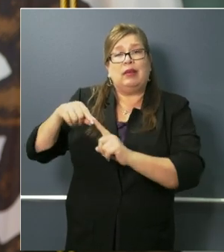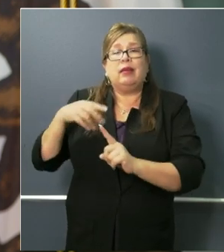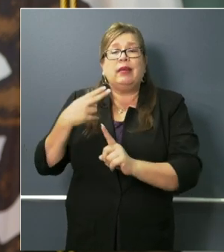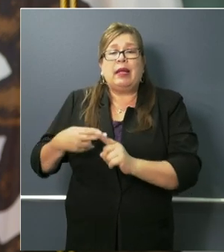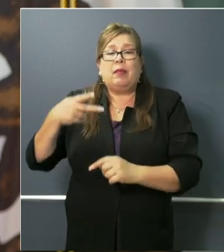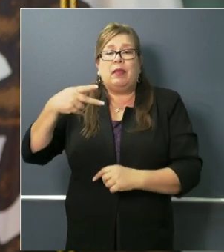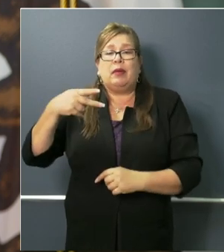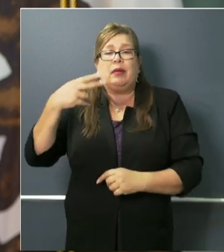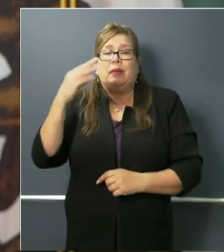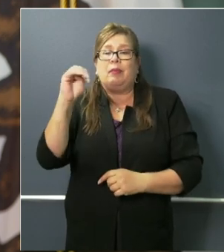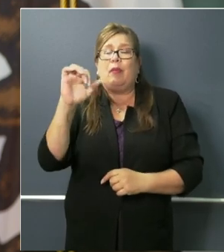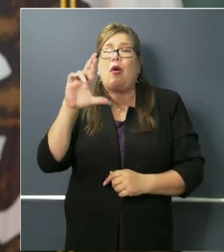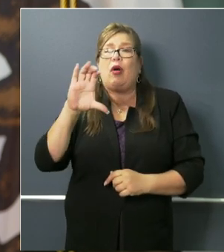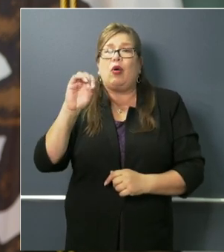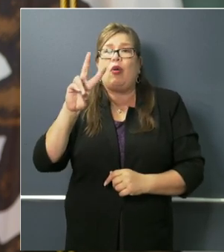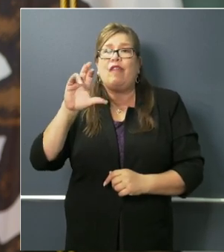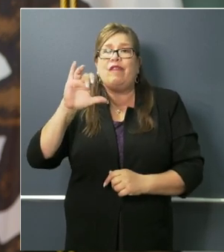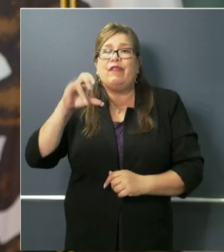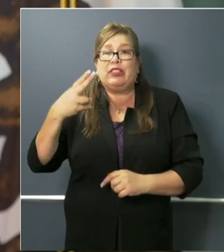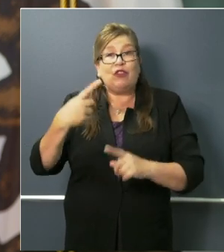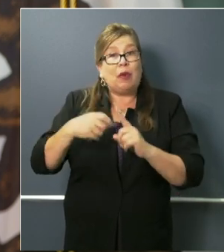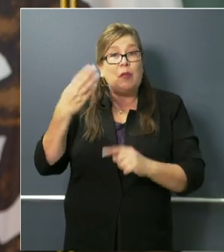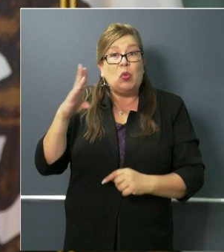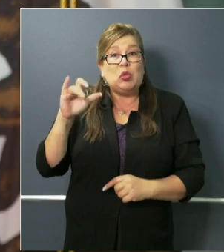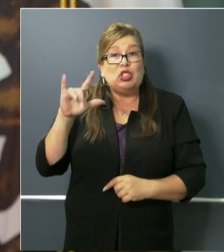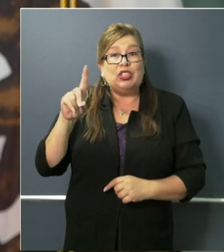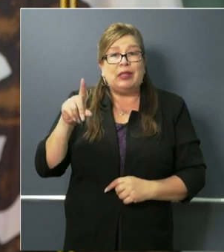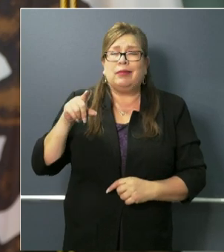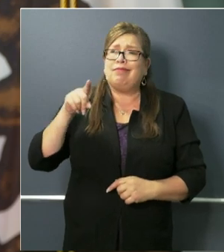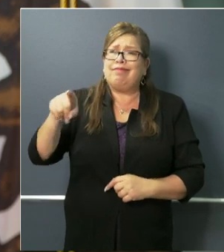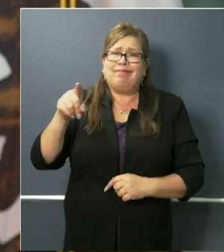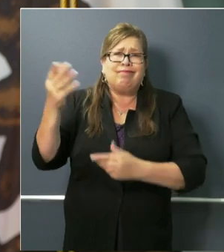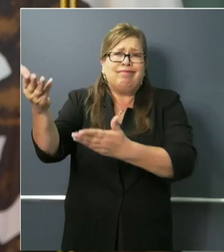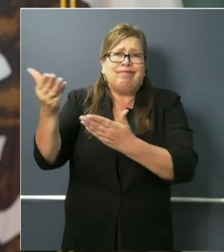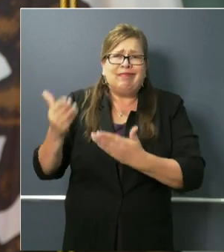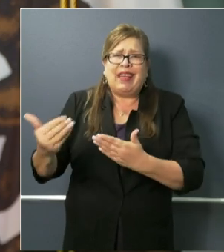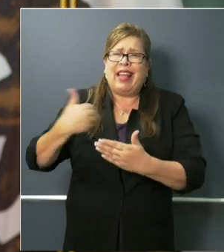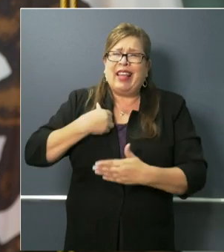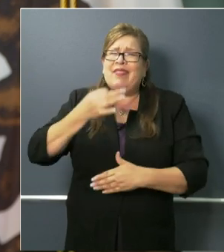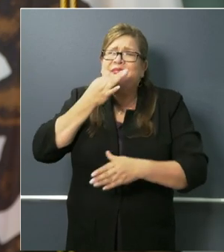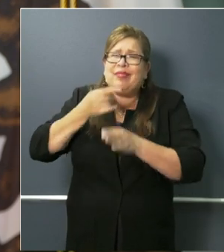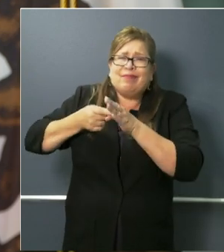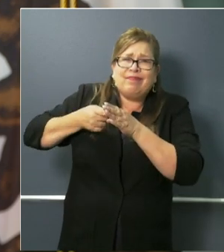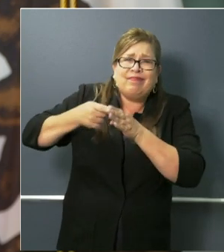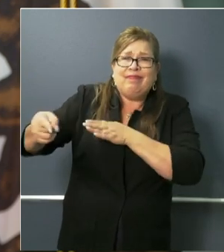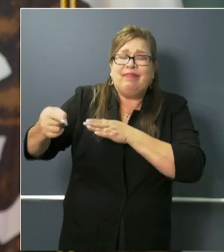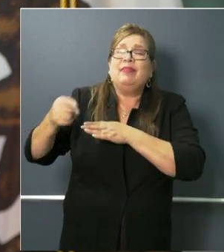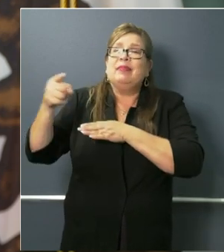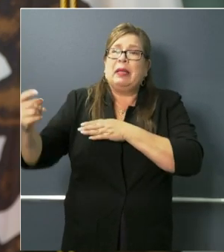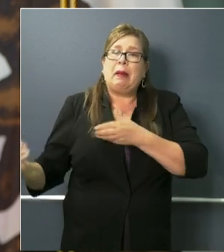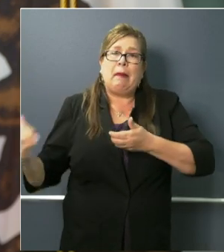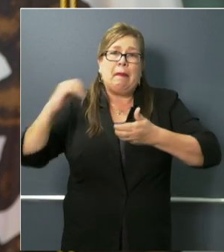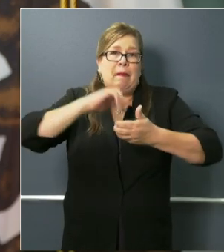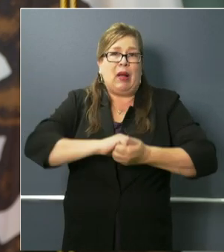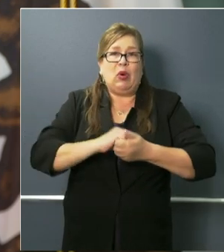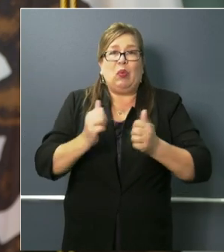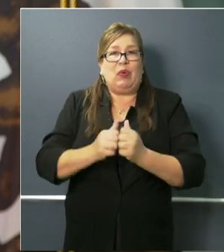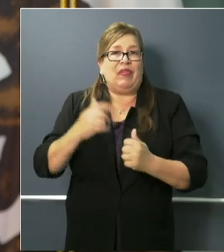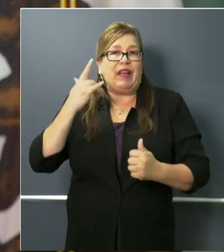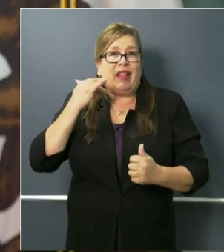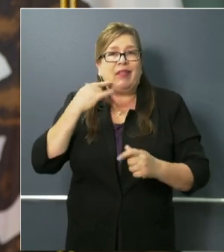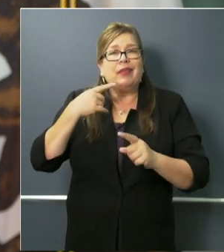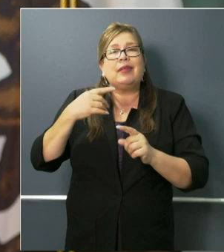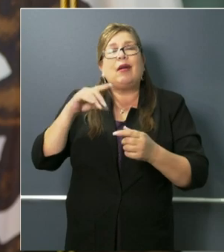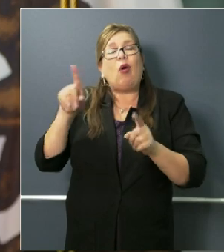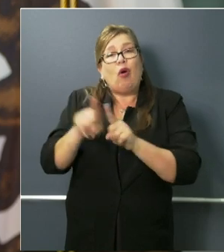significantly contributed and brought to the table a lot more muscle power and expertise to partner with the state of California and all the